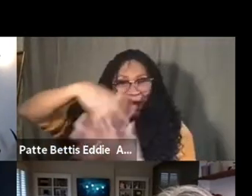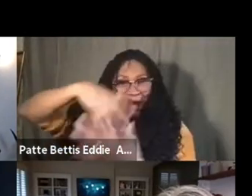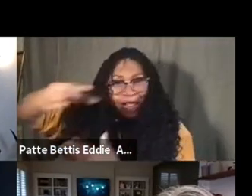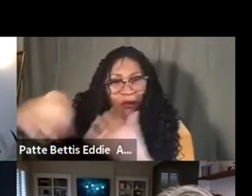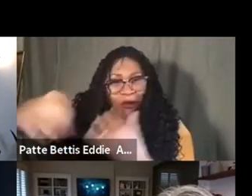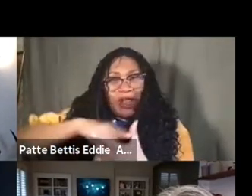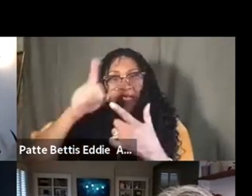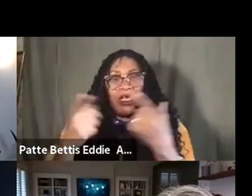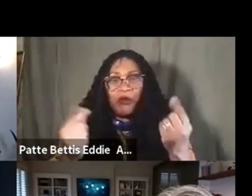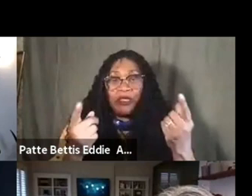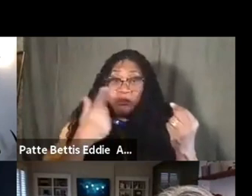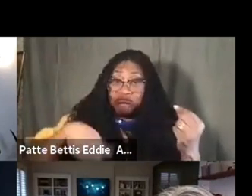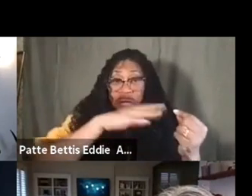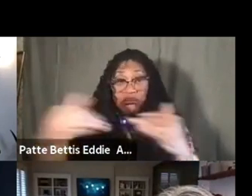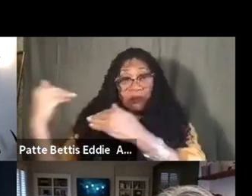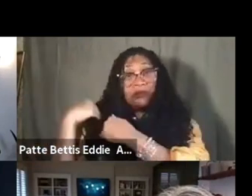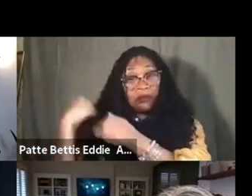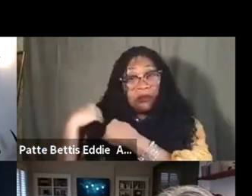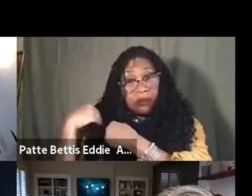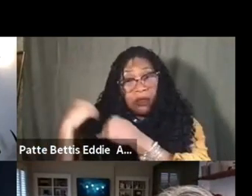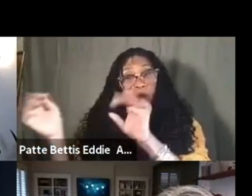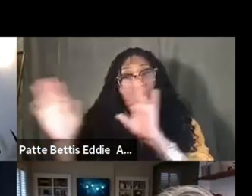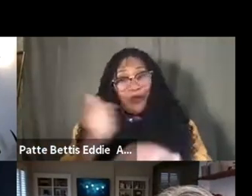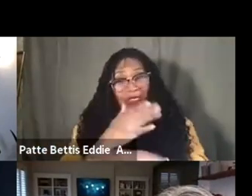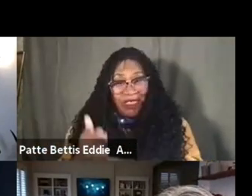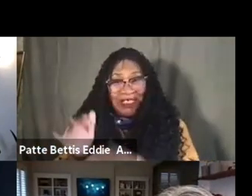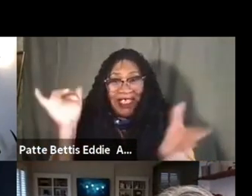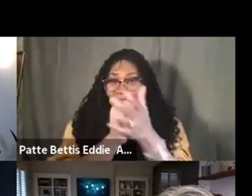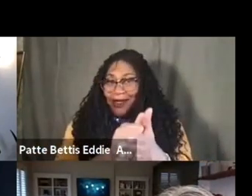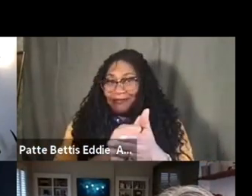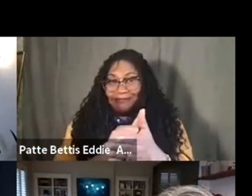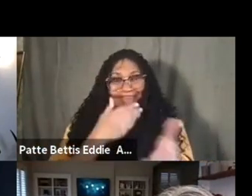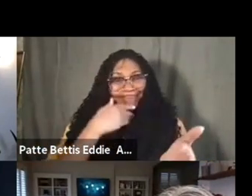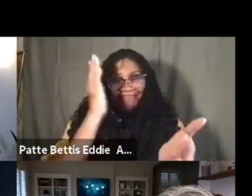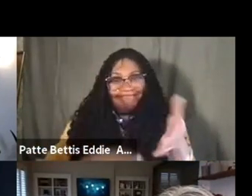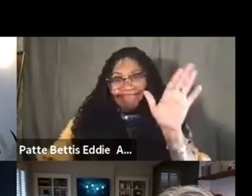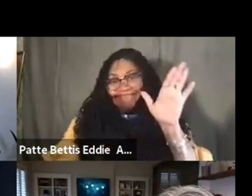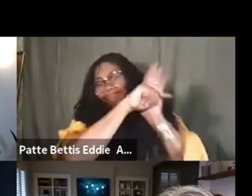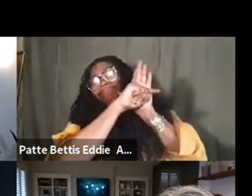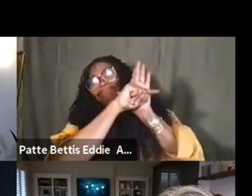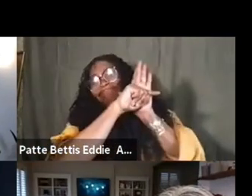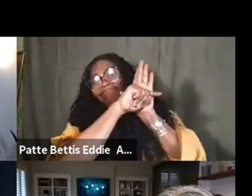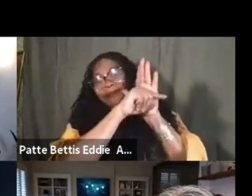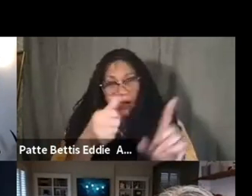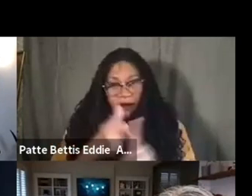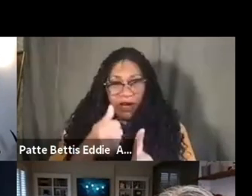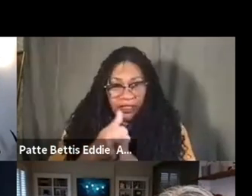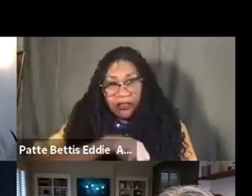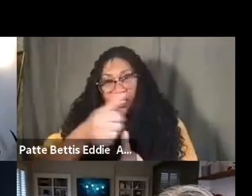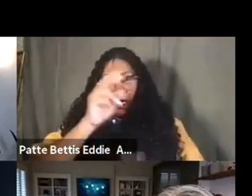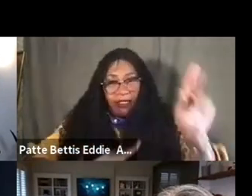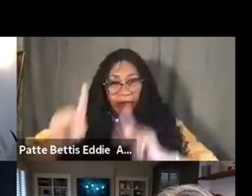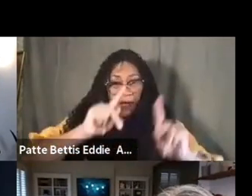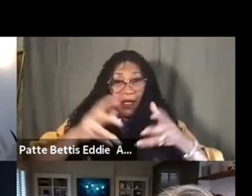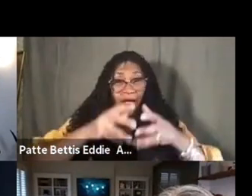then we need to be held accountable for when we do things that harm the liberation of ourselves and others, and a